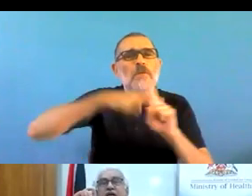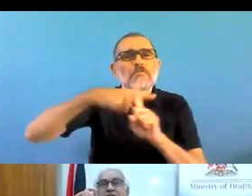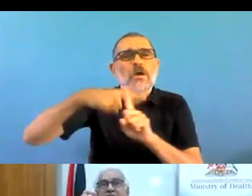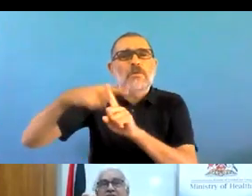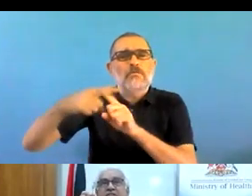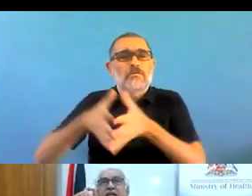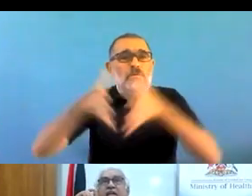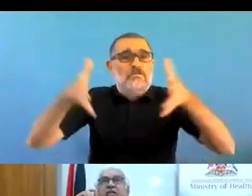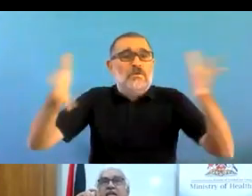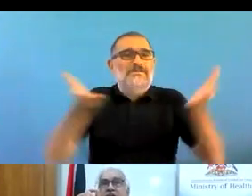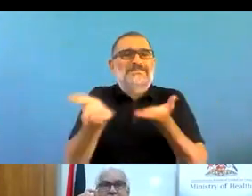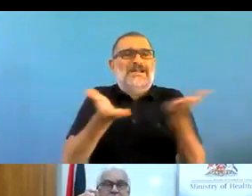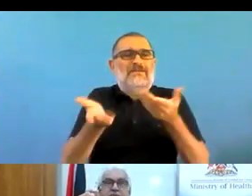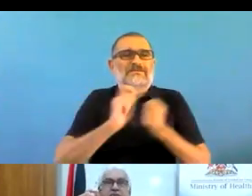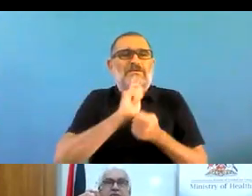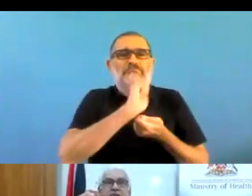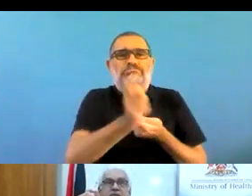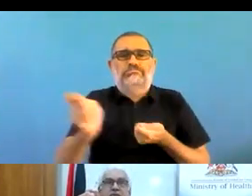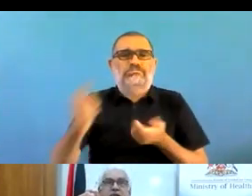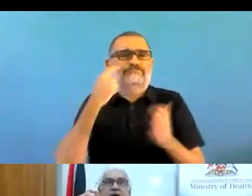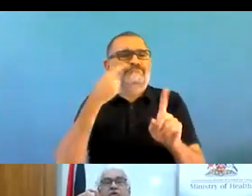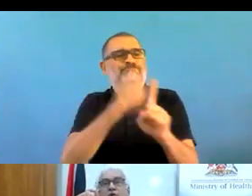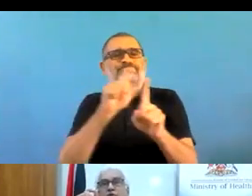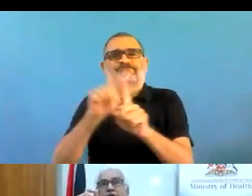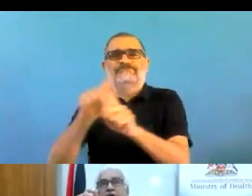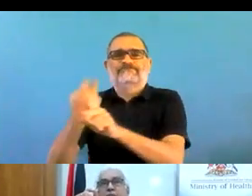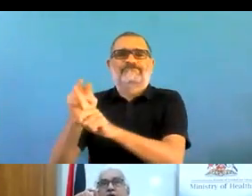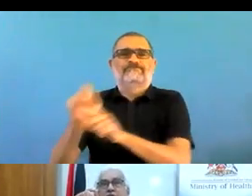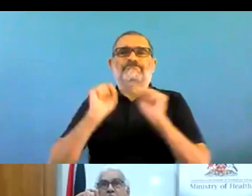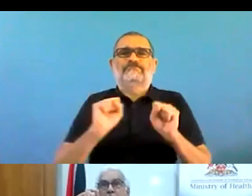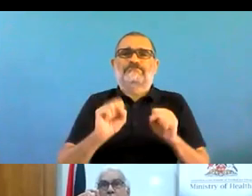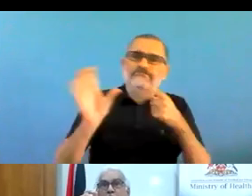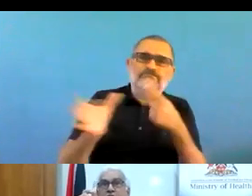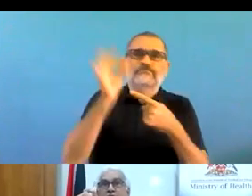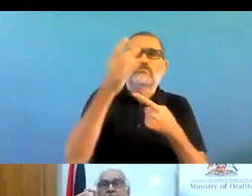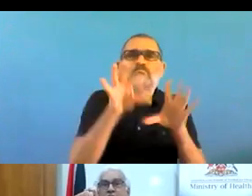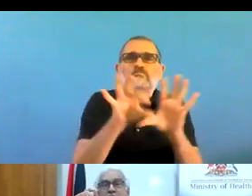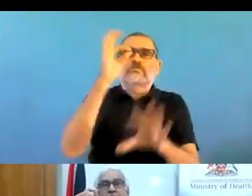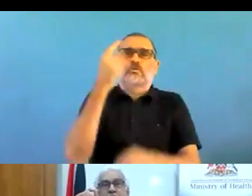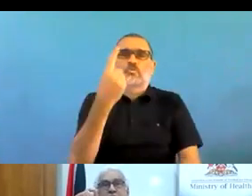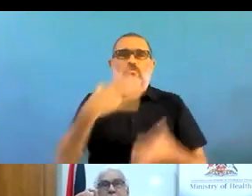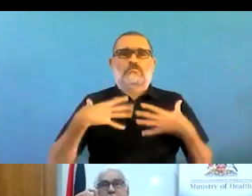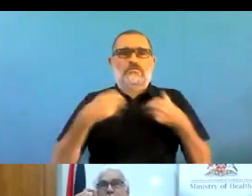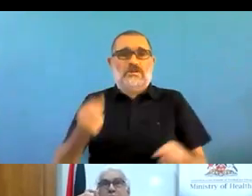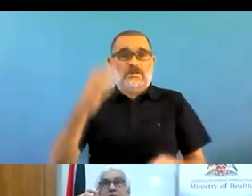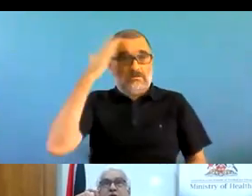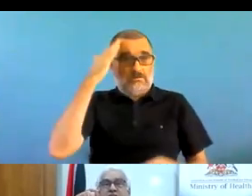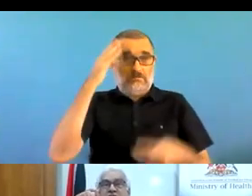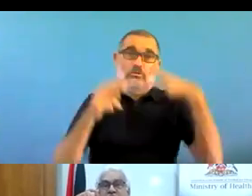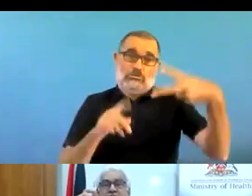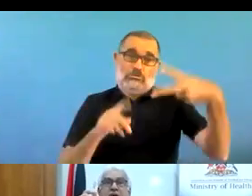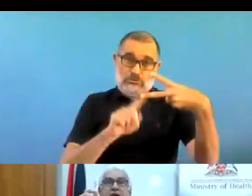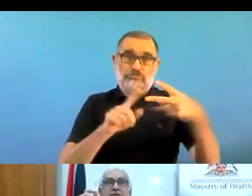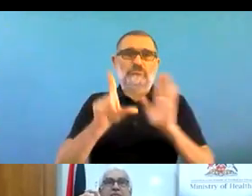to recognize that they need help and to overcome the old problems